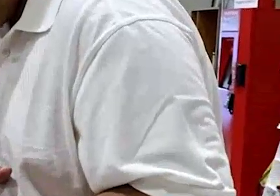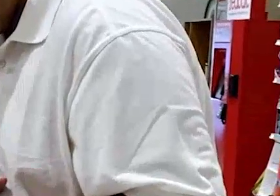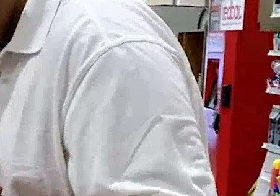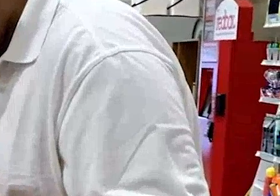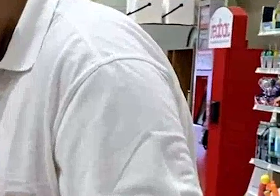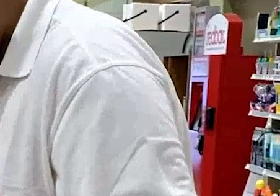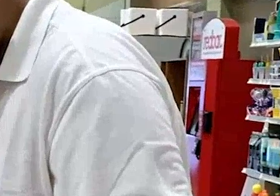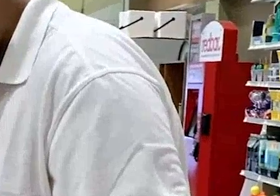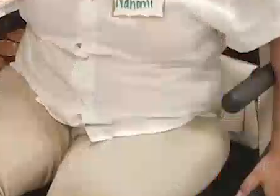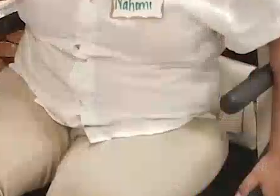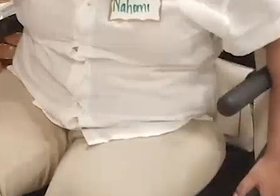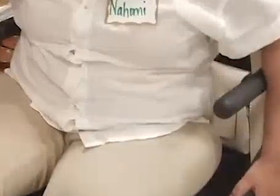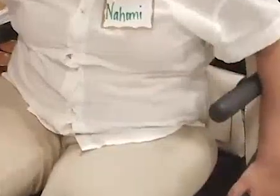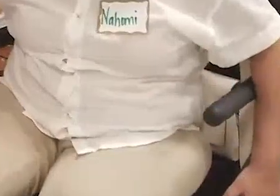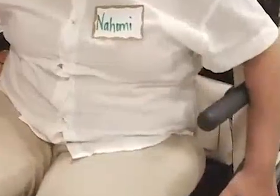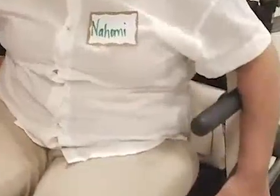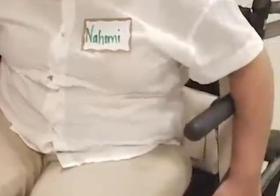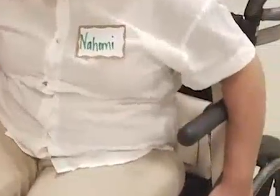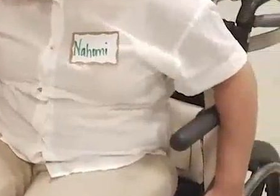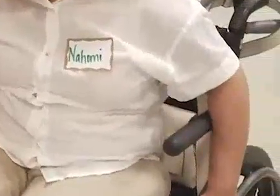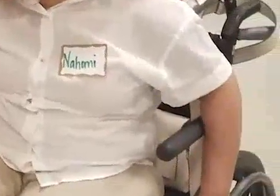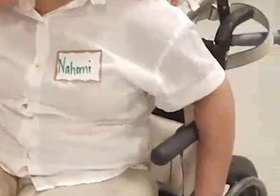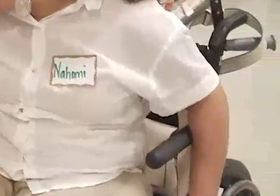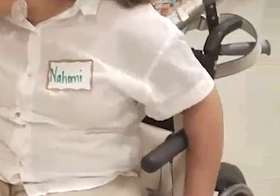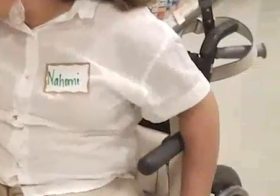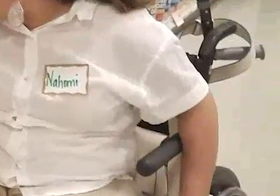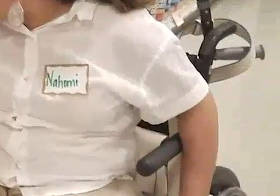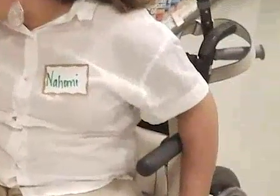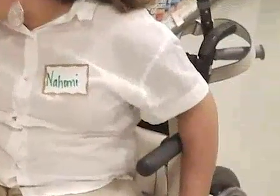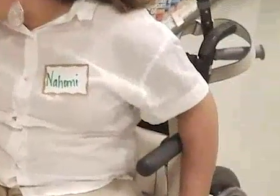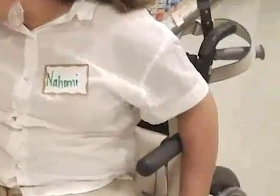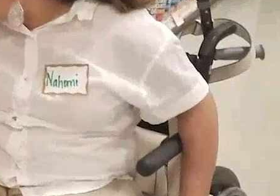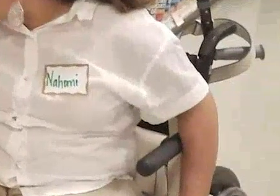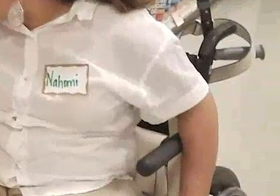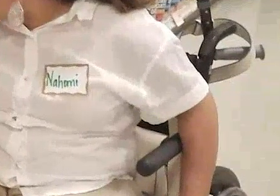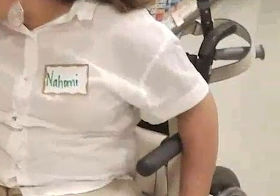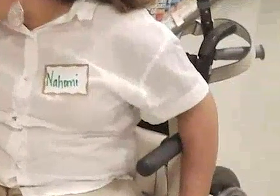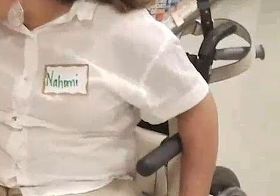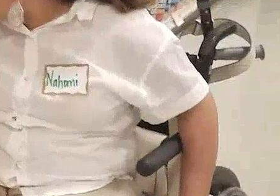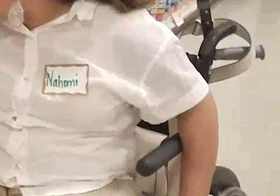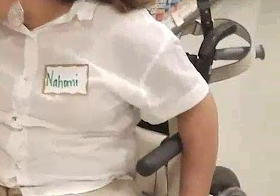careers, receive self-advocacy training, and post-secondary education.